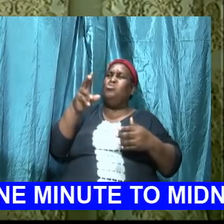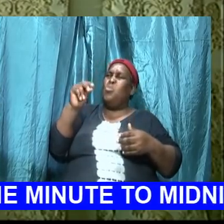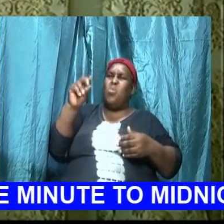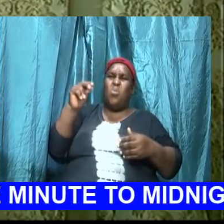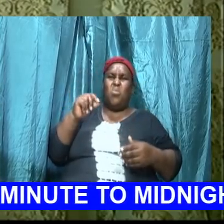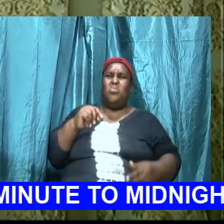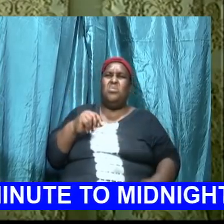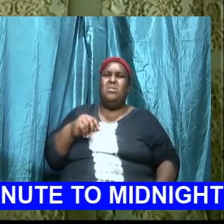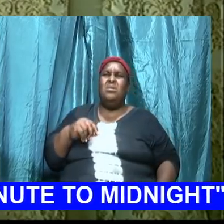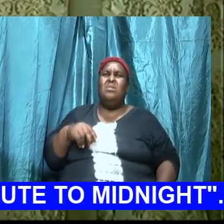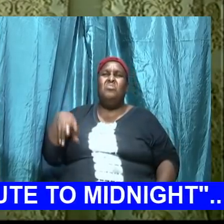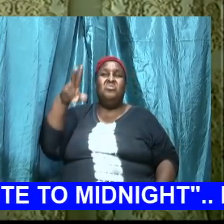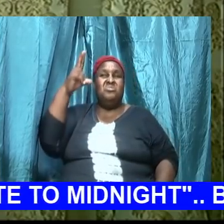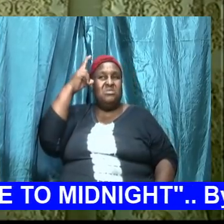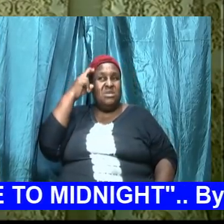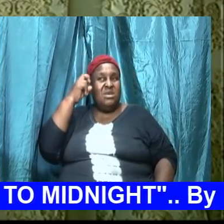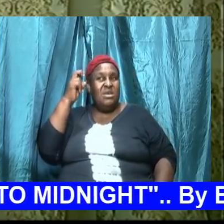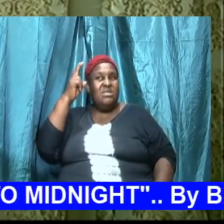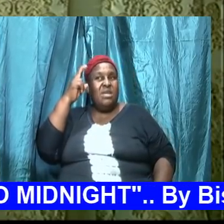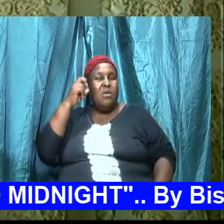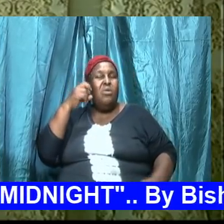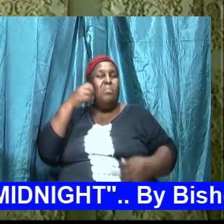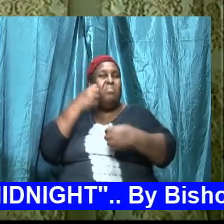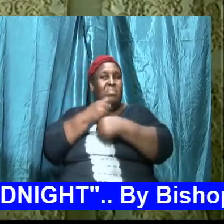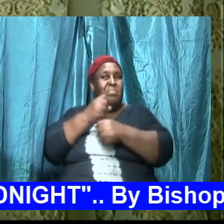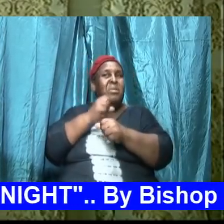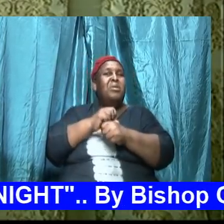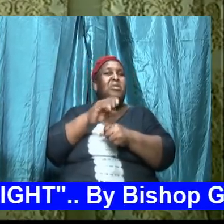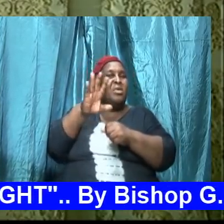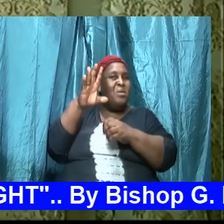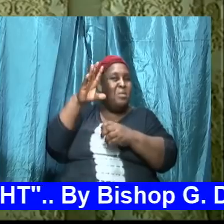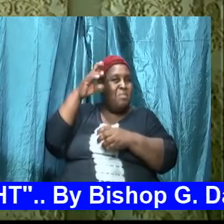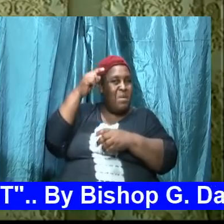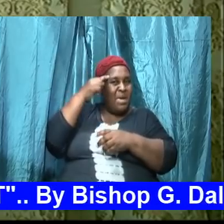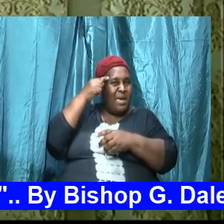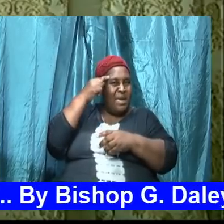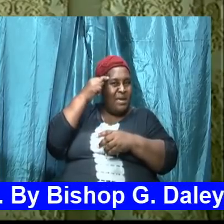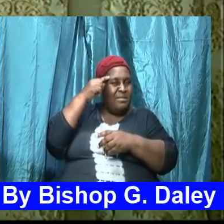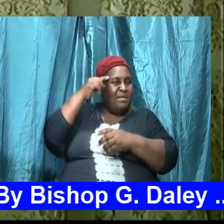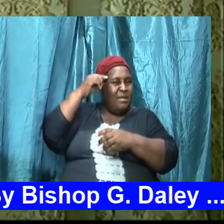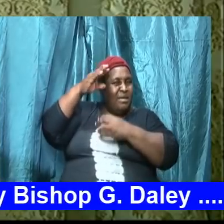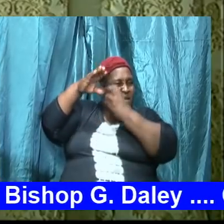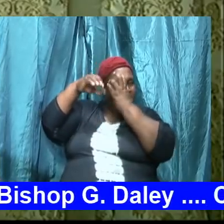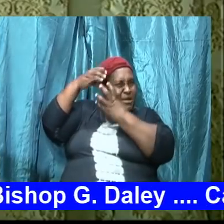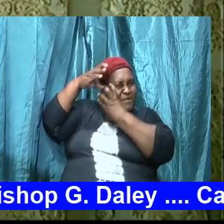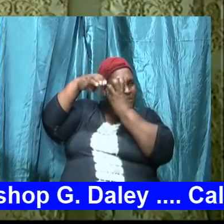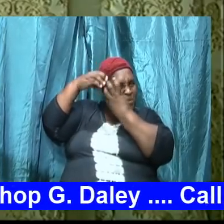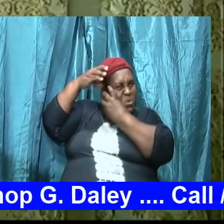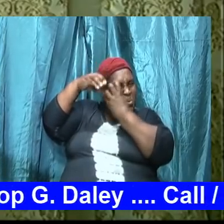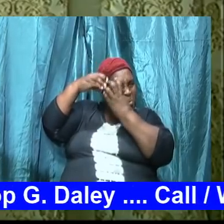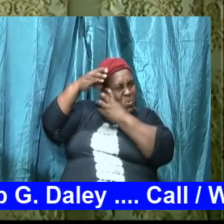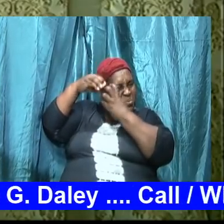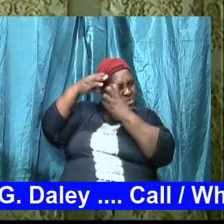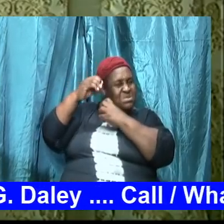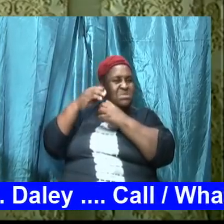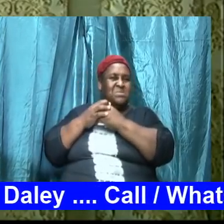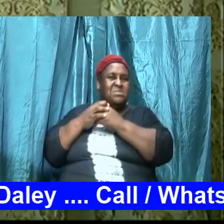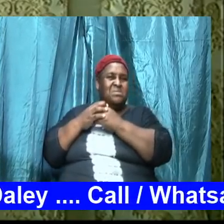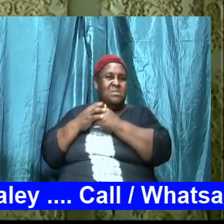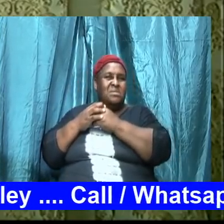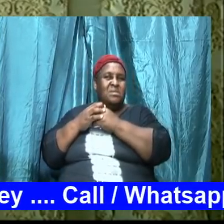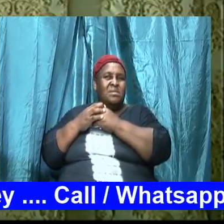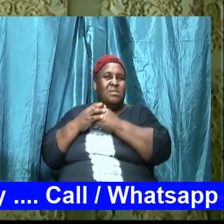he can't do that not to our physical body he doesn't have the leeway unless we all can do and work through somebody and